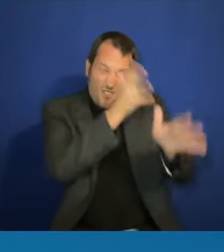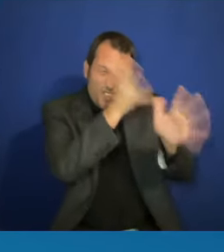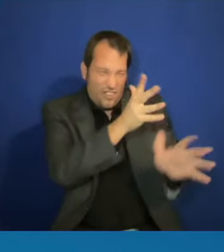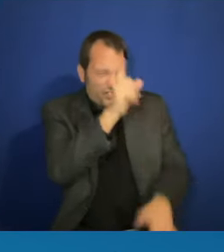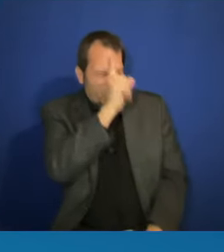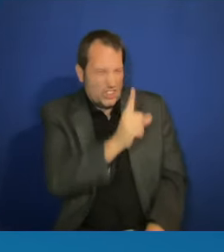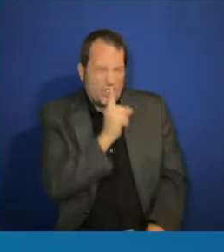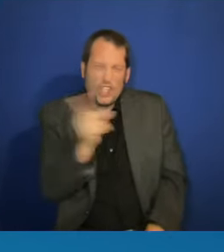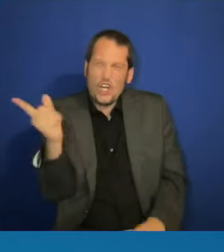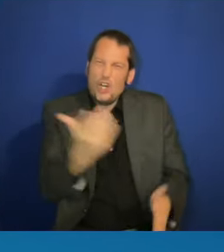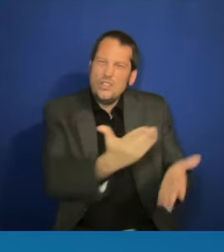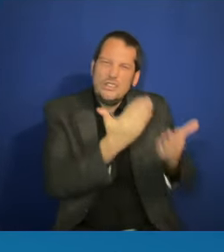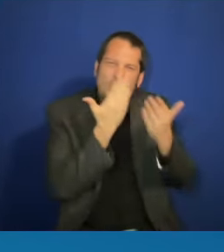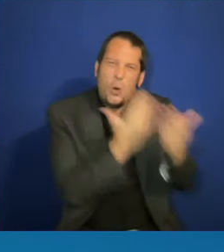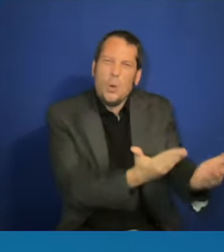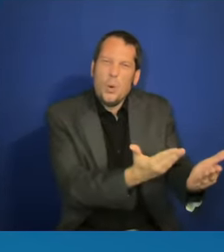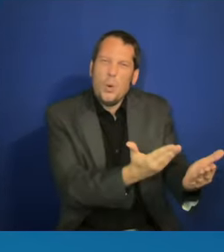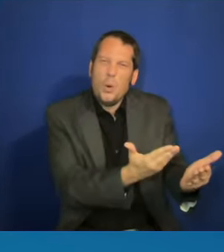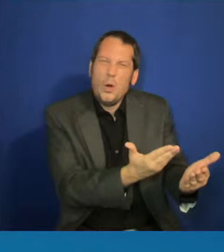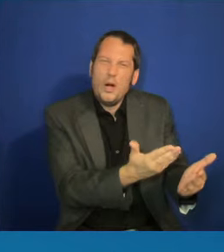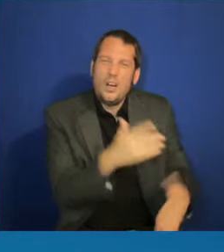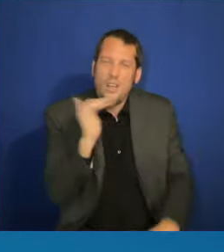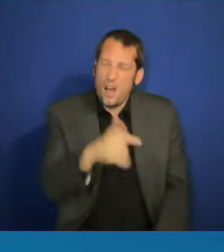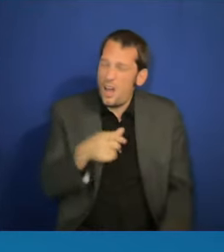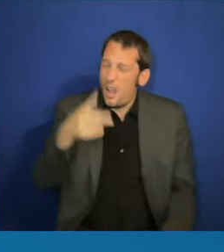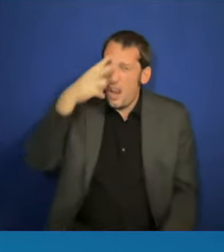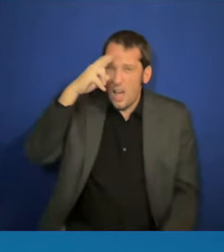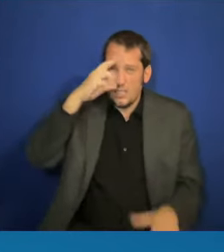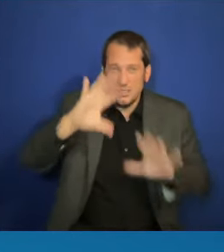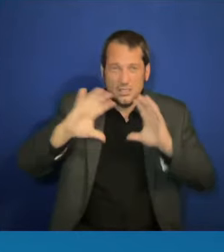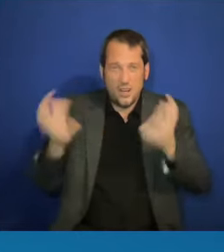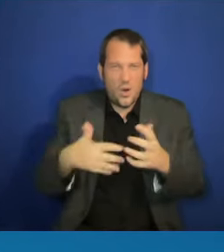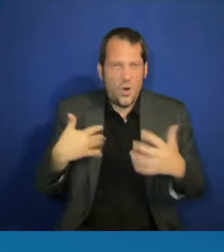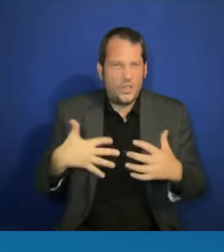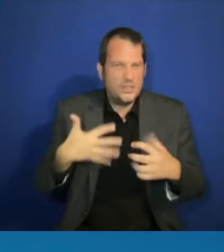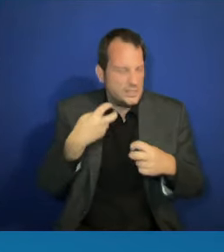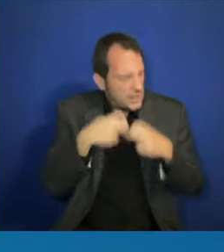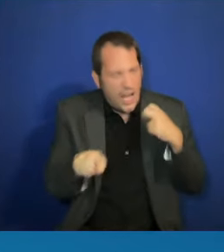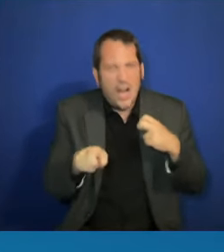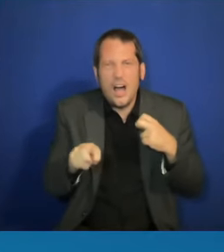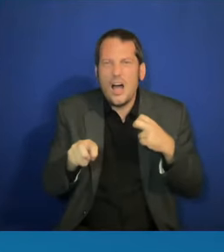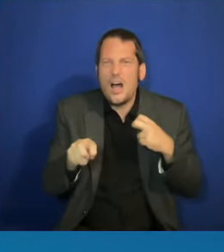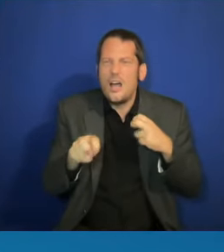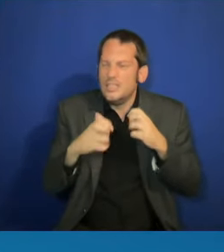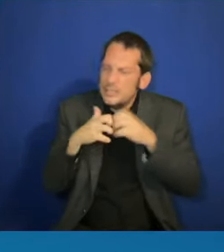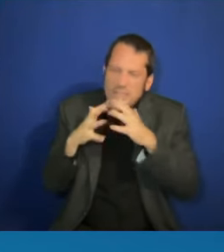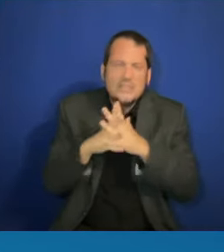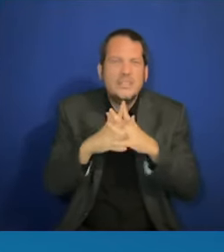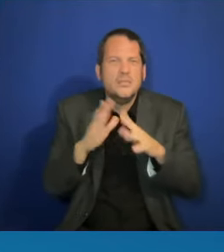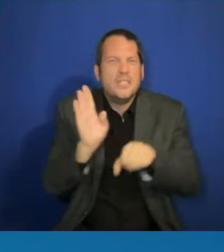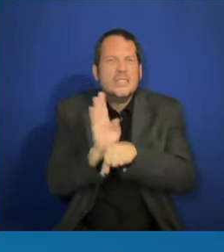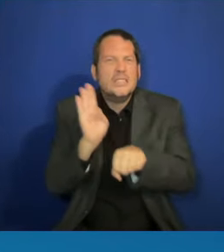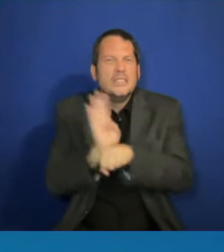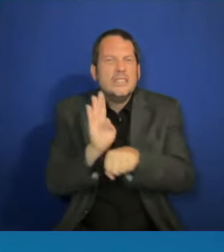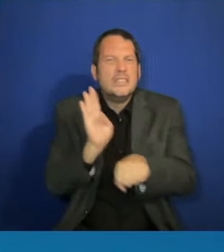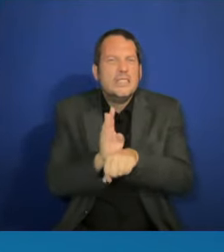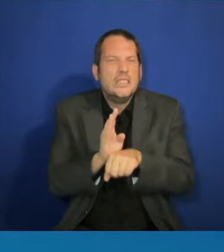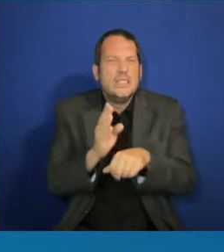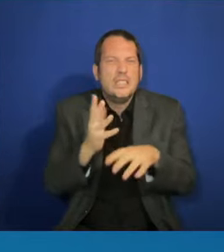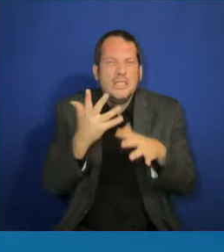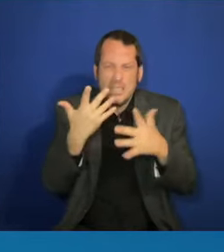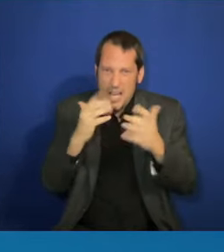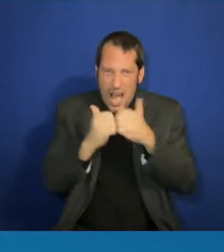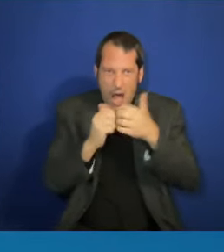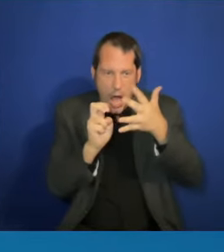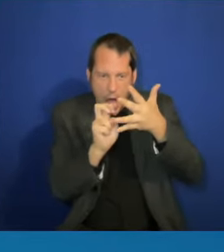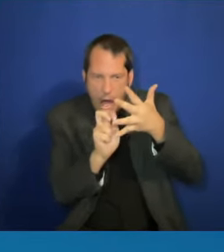greatly entrepreneurial, we're not getting to that next level. And creating that generational wealth that we deserve being that